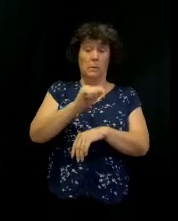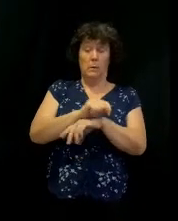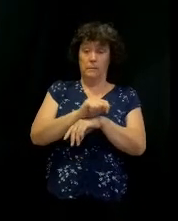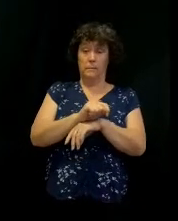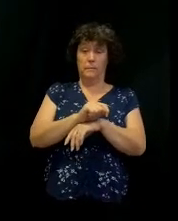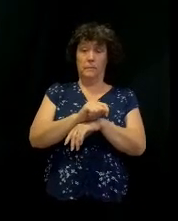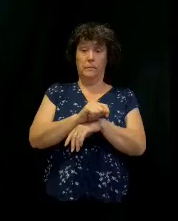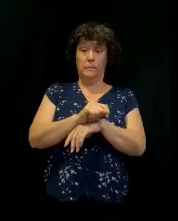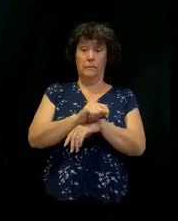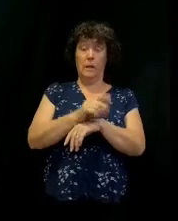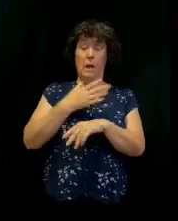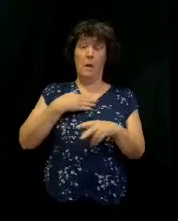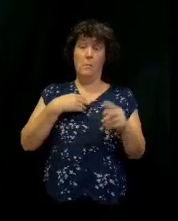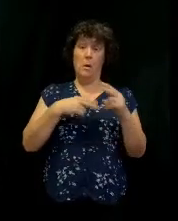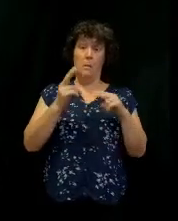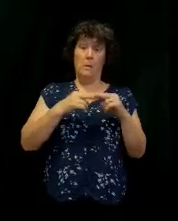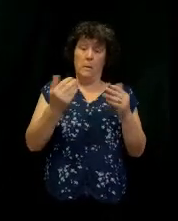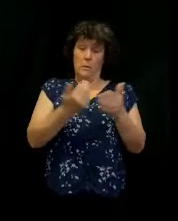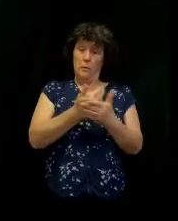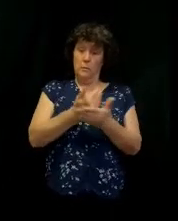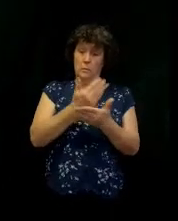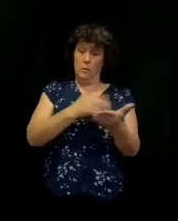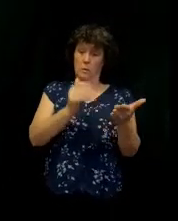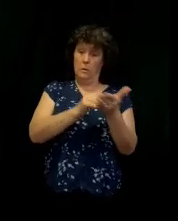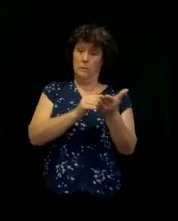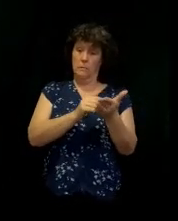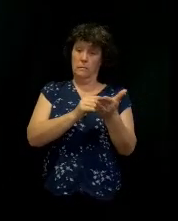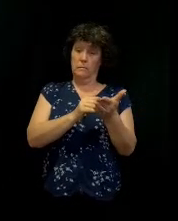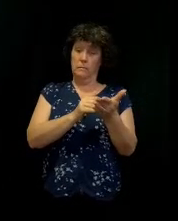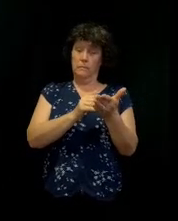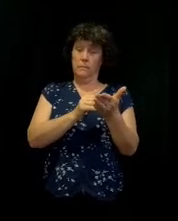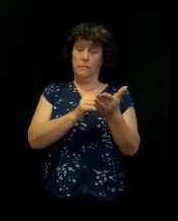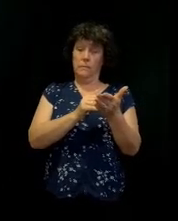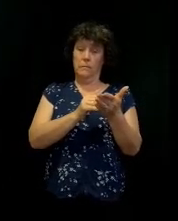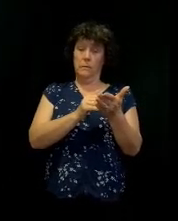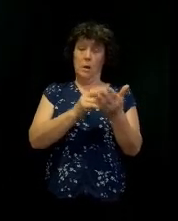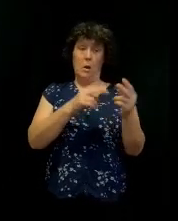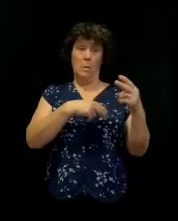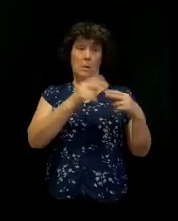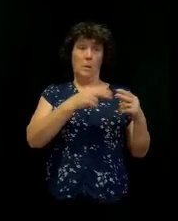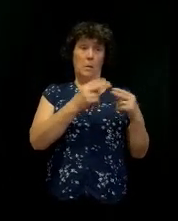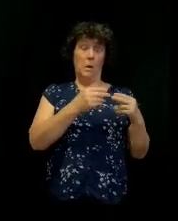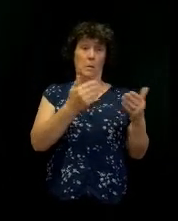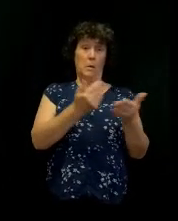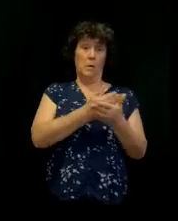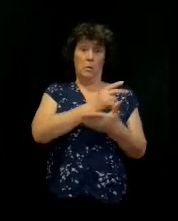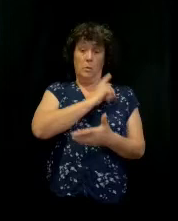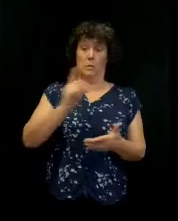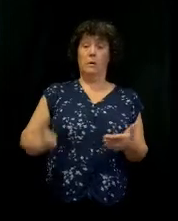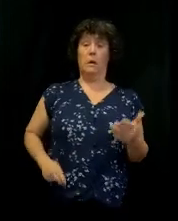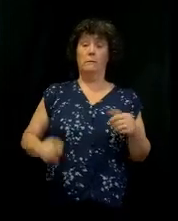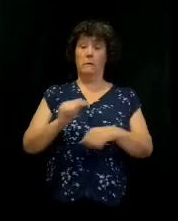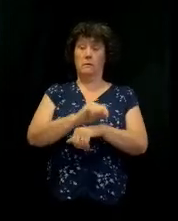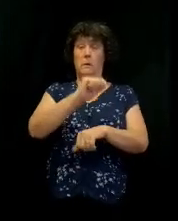He said, I'm going to rebuild something. I'm going to raise up or rebuild the tabernacle of David on that day,